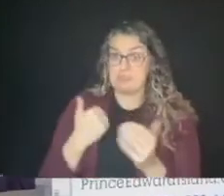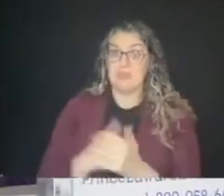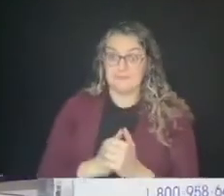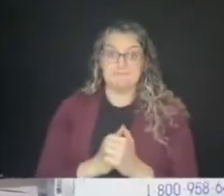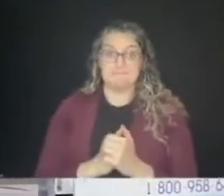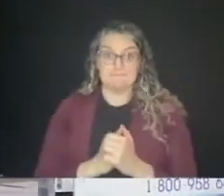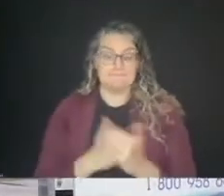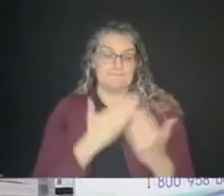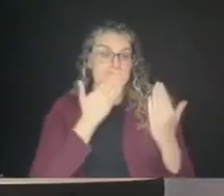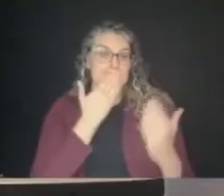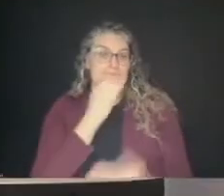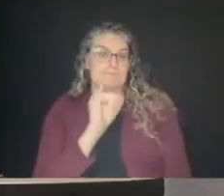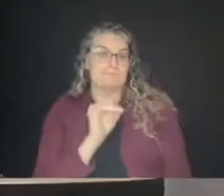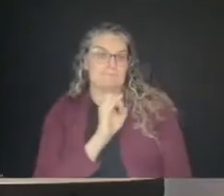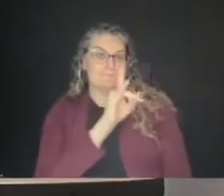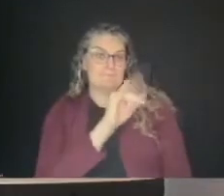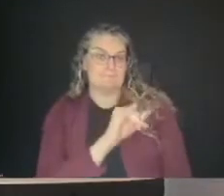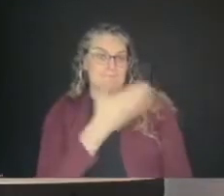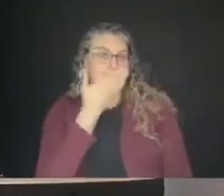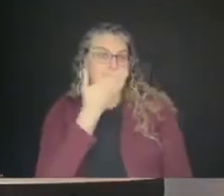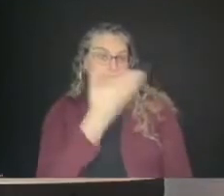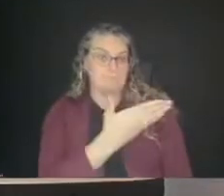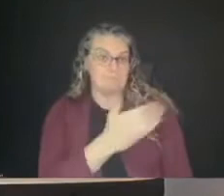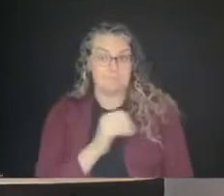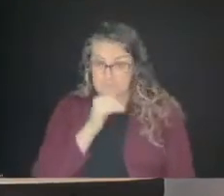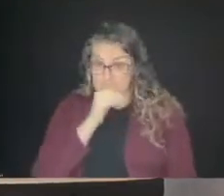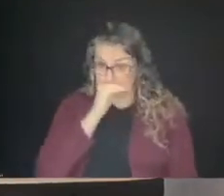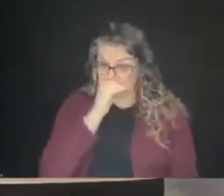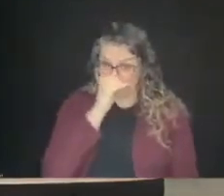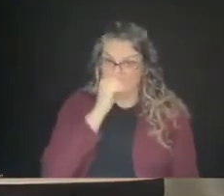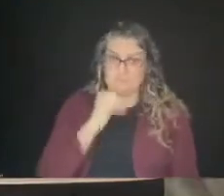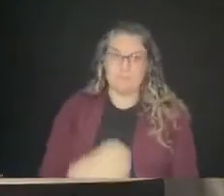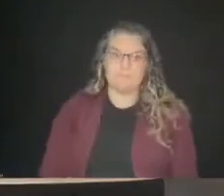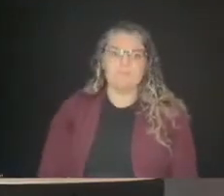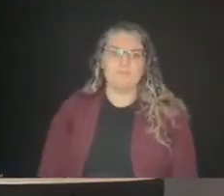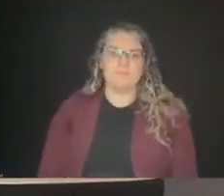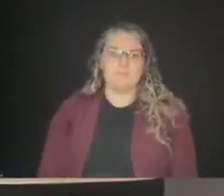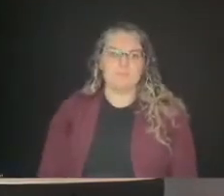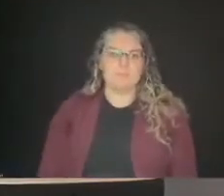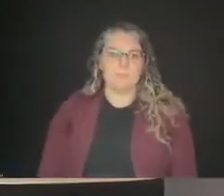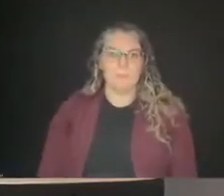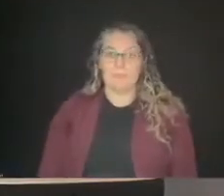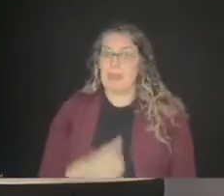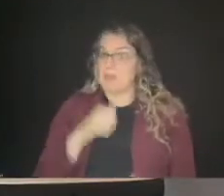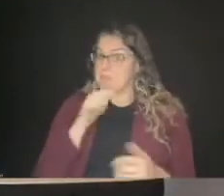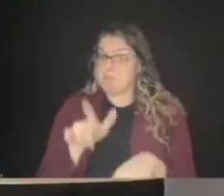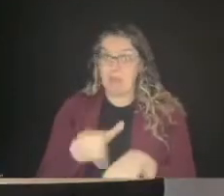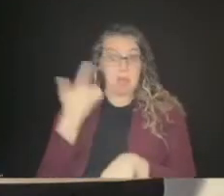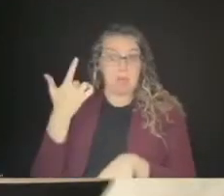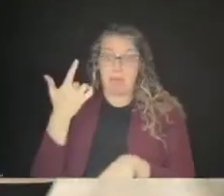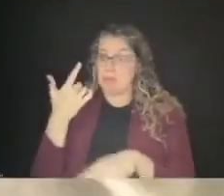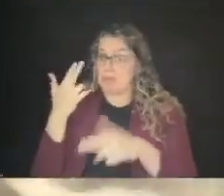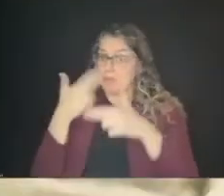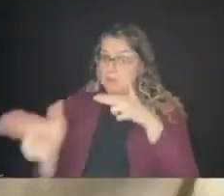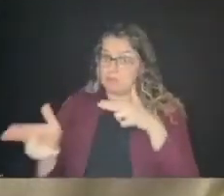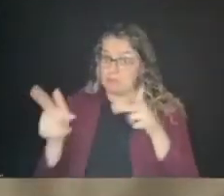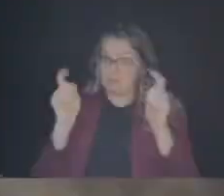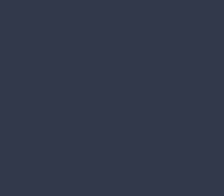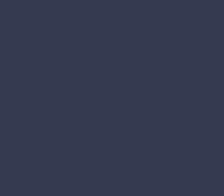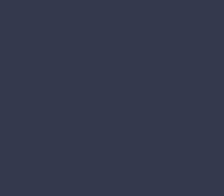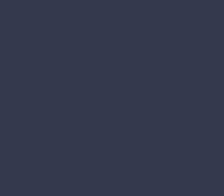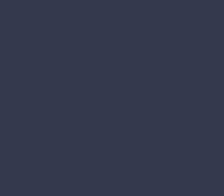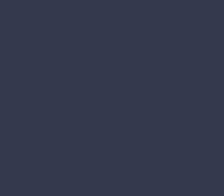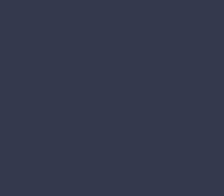Thank you very much. Thank you Jenny, Okay, well that didn't take very long at all. Okay. Okay. There you go. Okay.